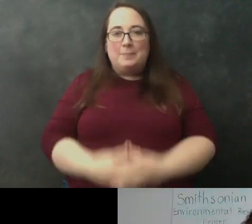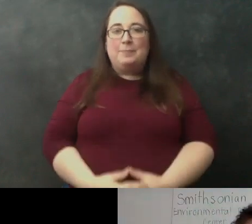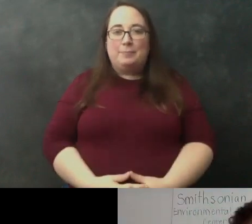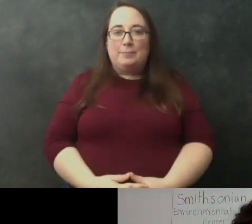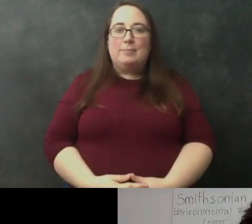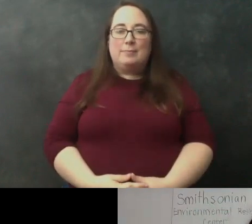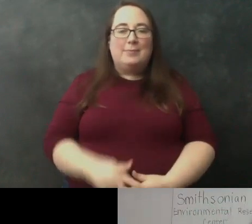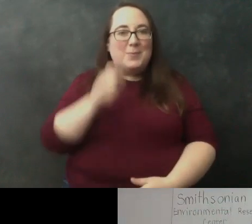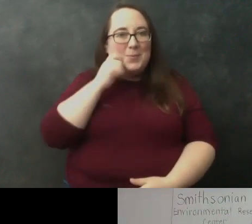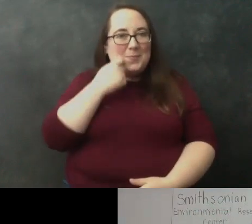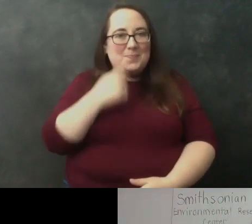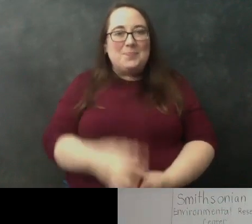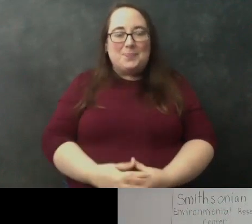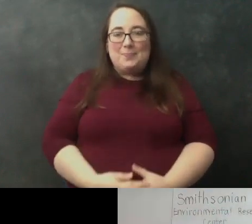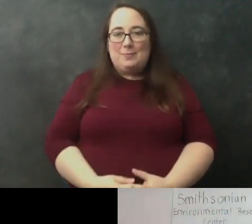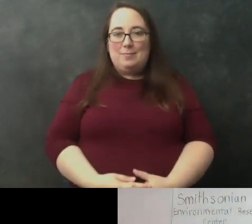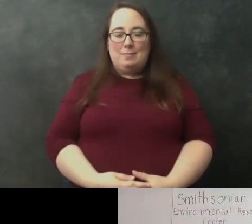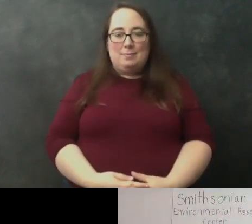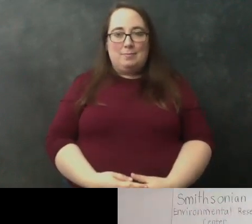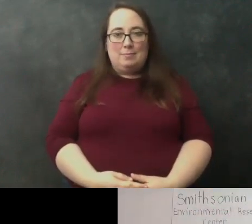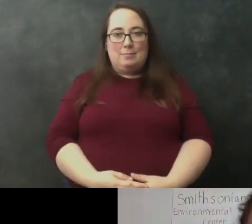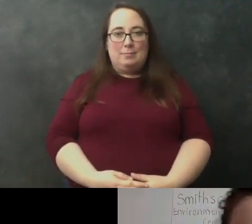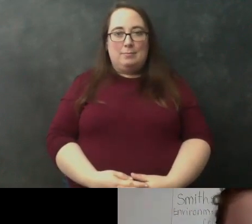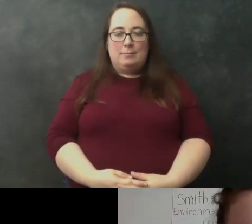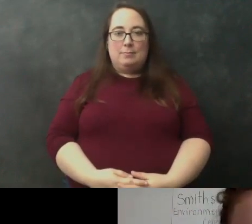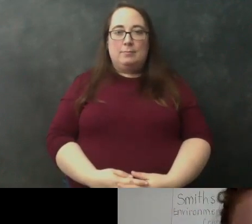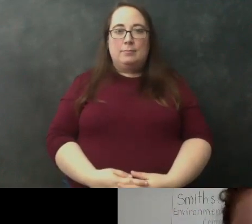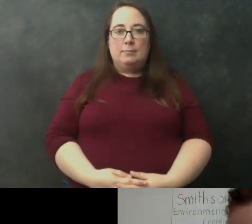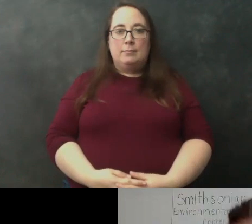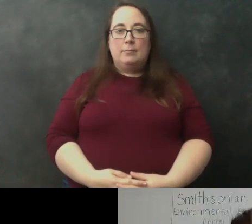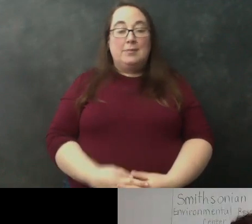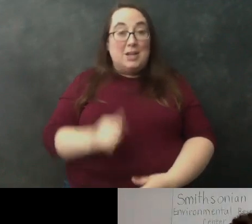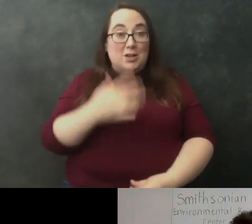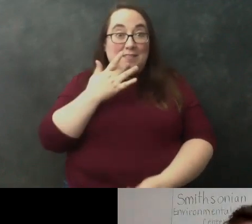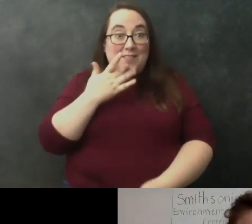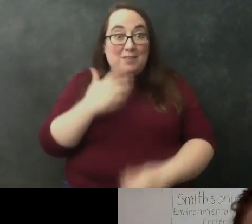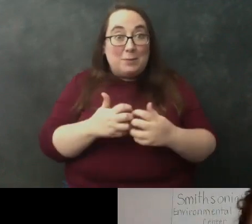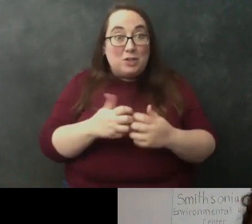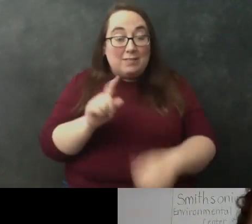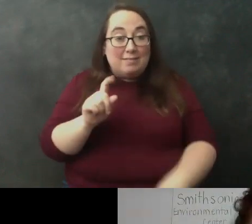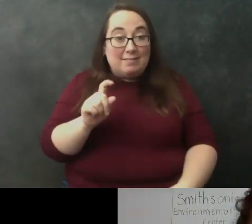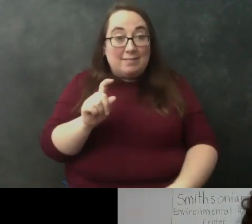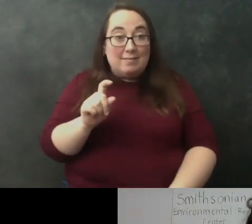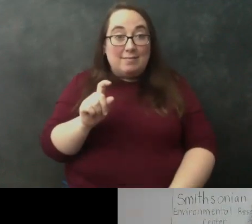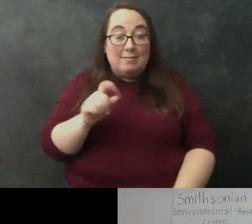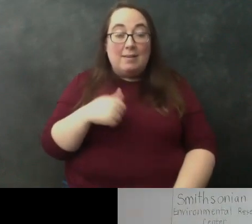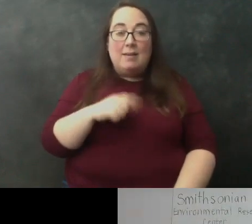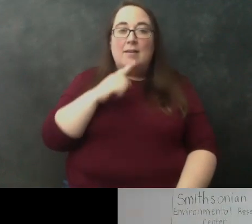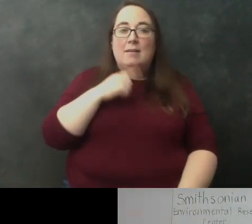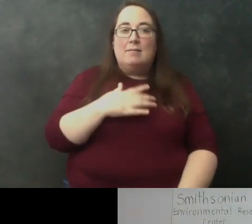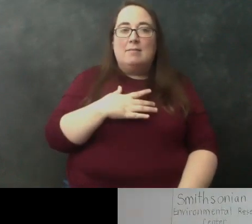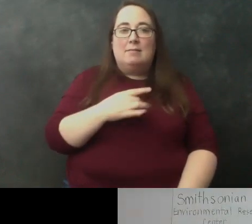that's so cool yeah that's very cool do you have a favorite one of those machines um i really like